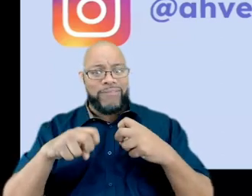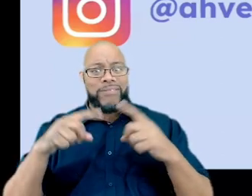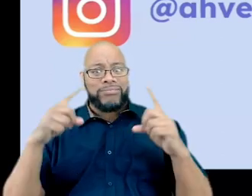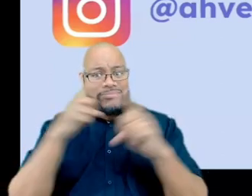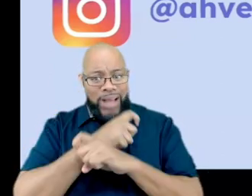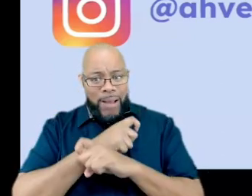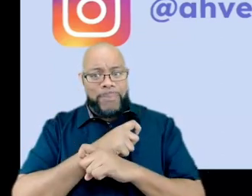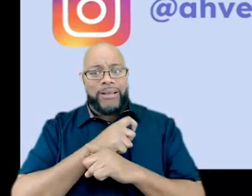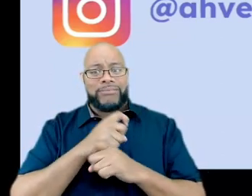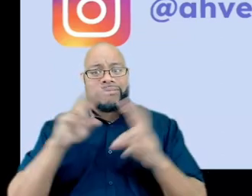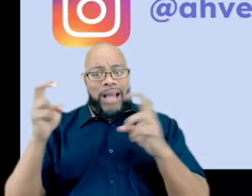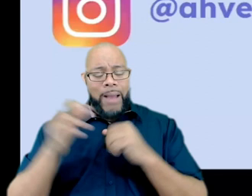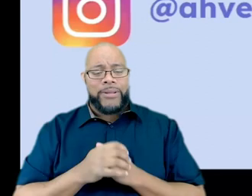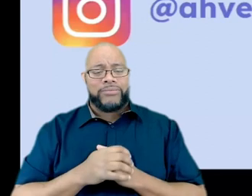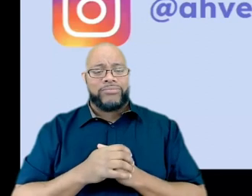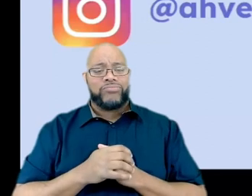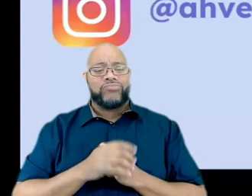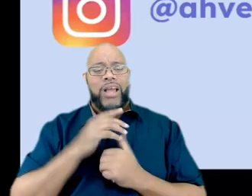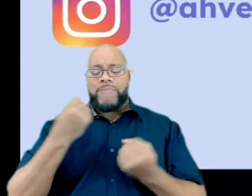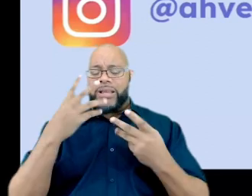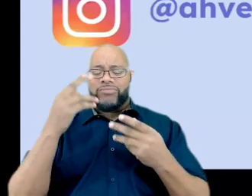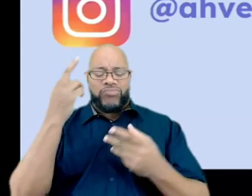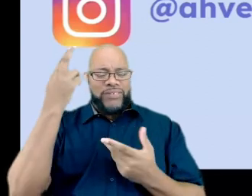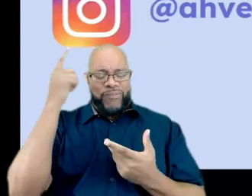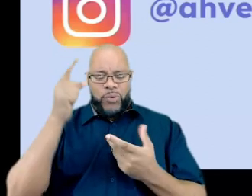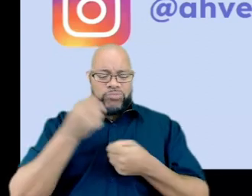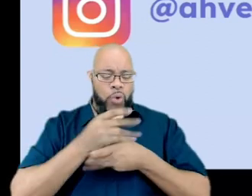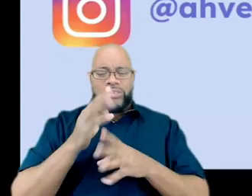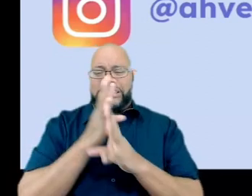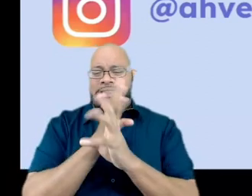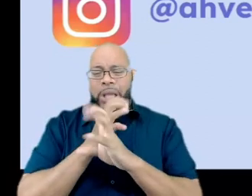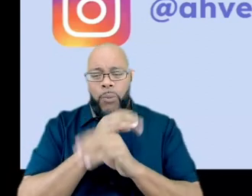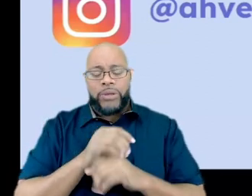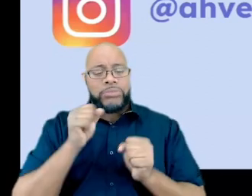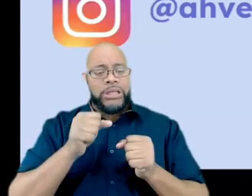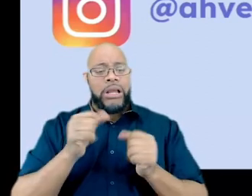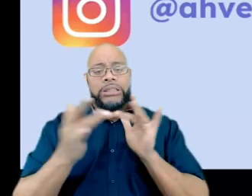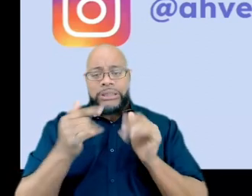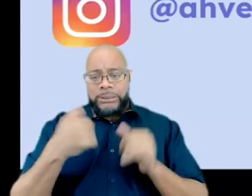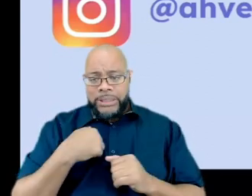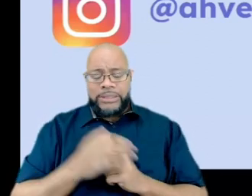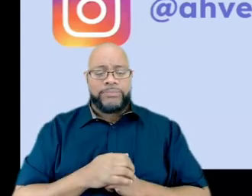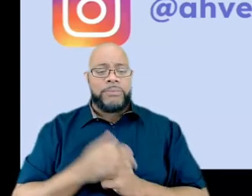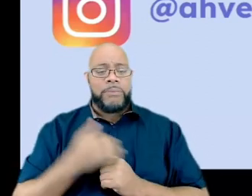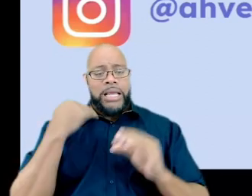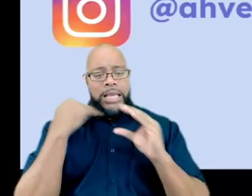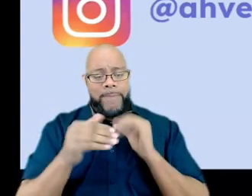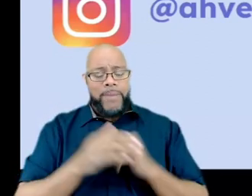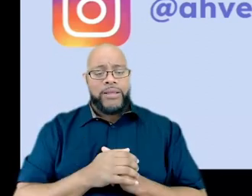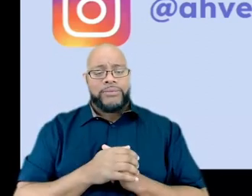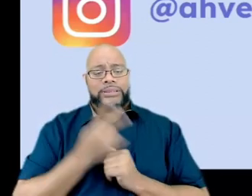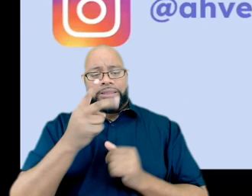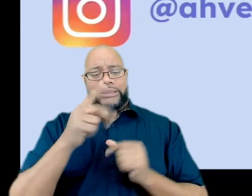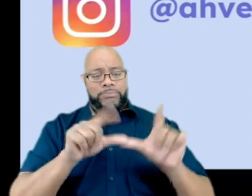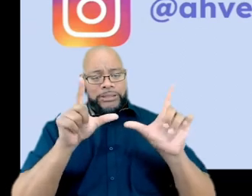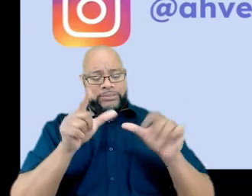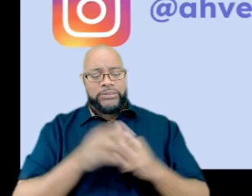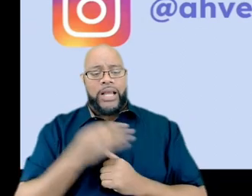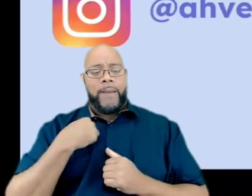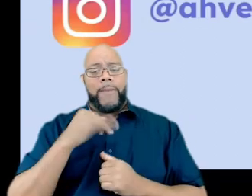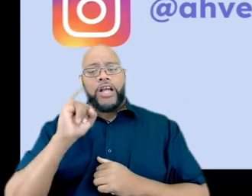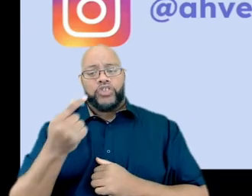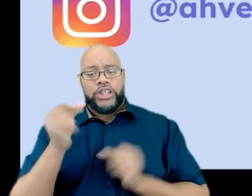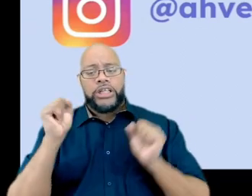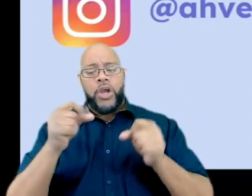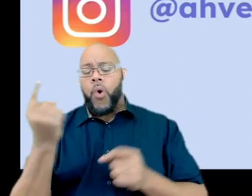factors to include when we're talking about sargasm. Definitely feel free to contact me at my email listed below and my Instagram. You